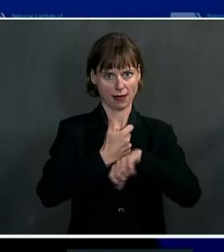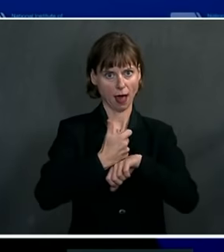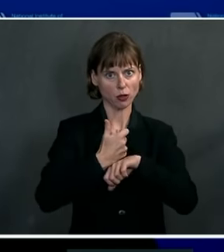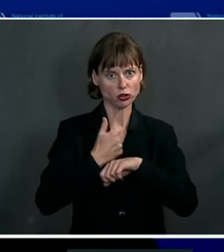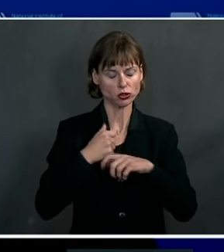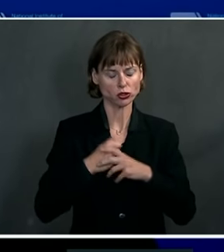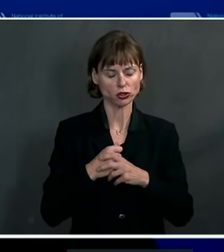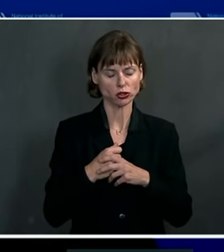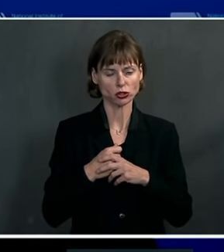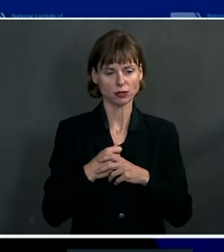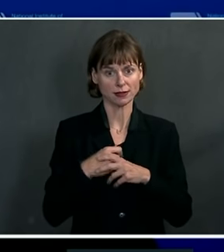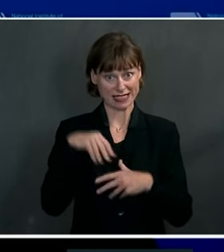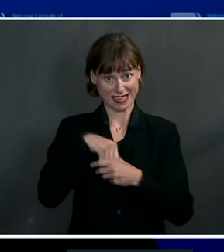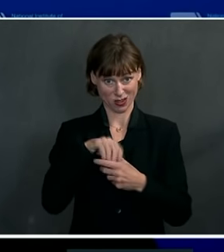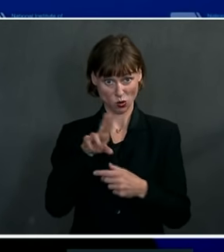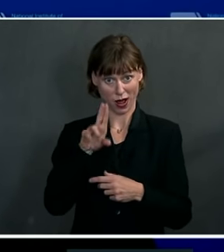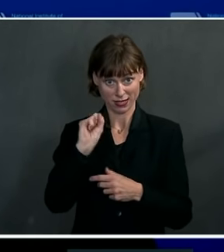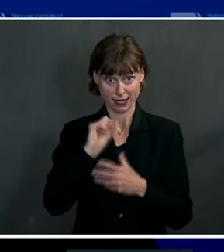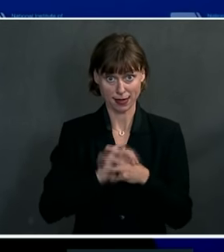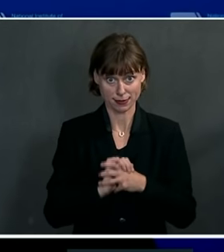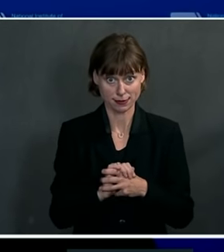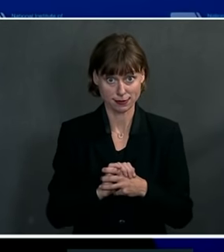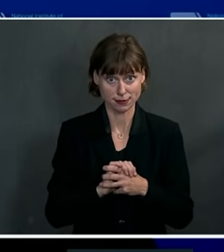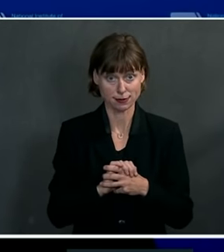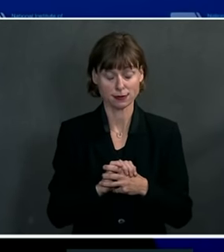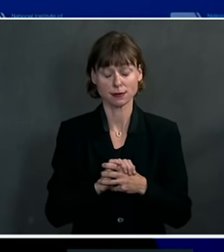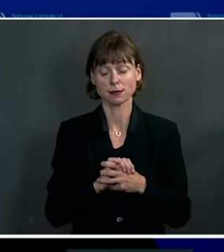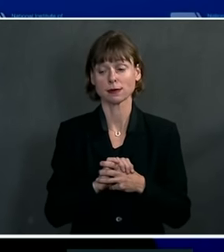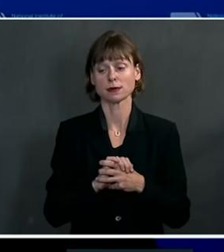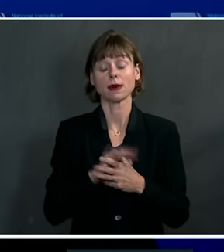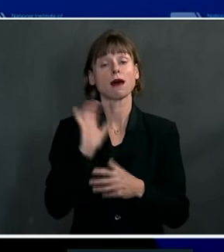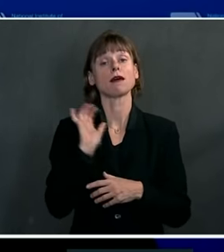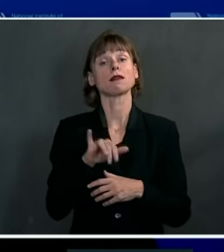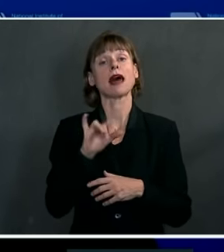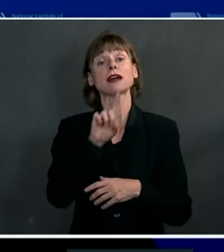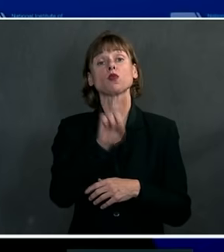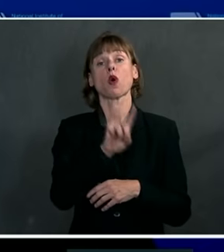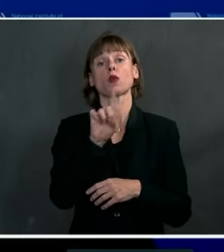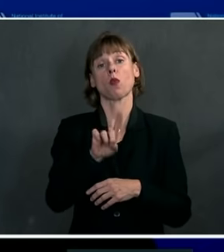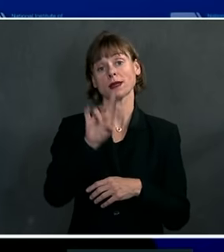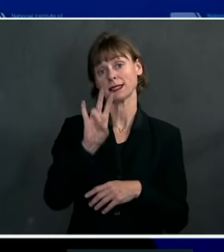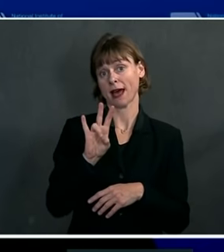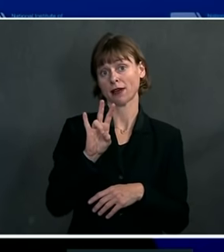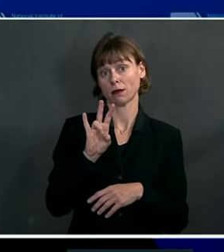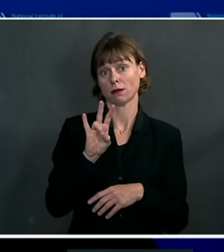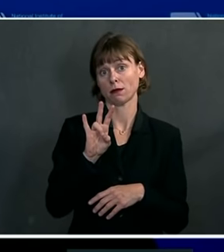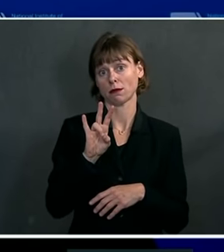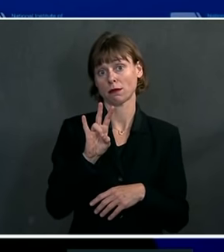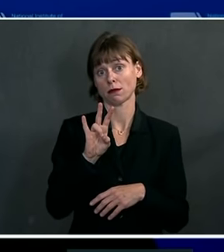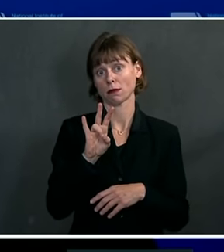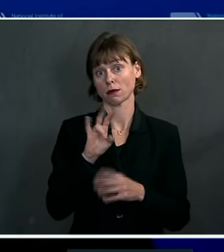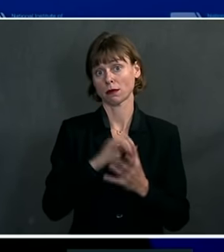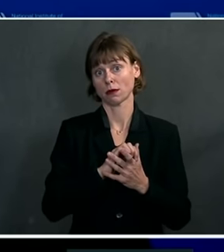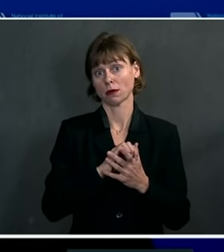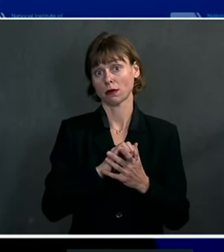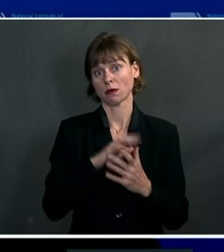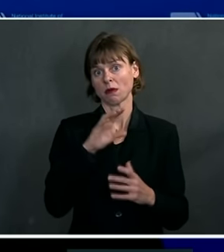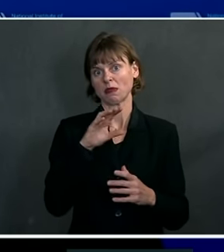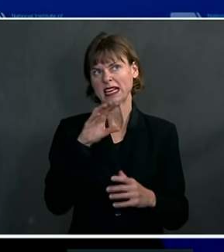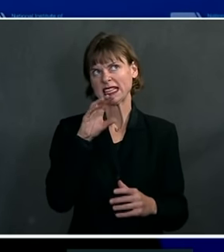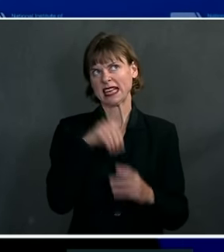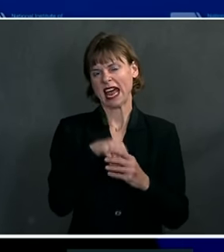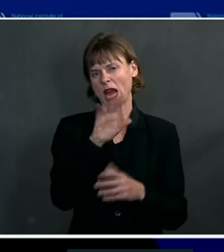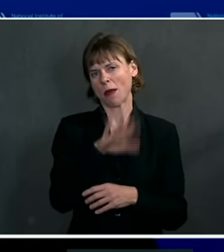in the United States, and that is the 117 that is in about